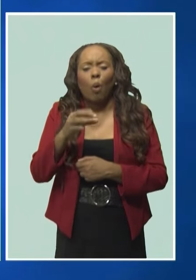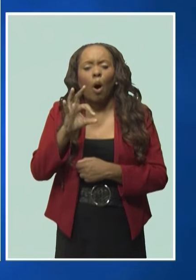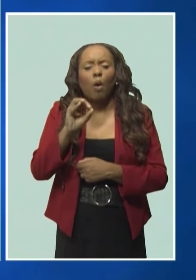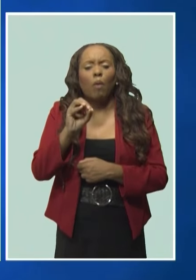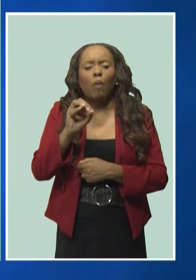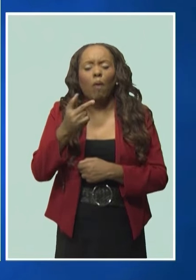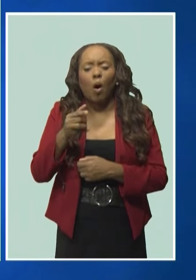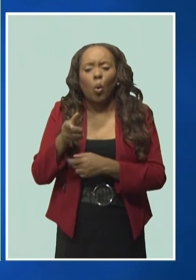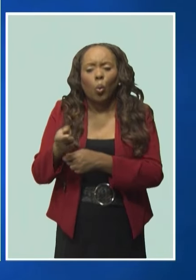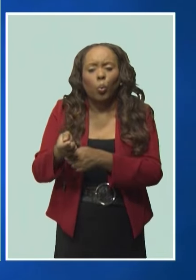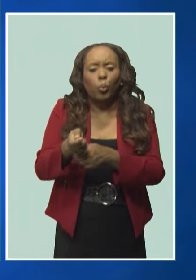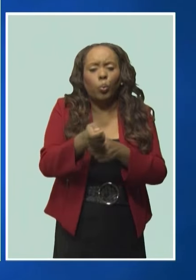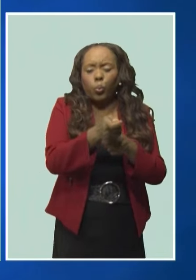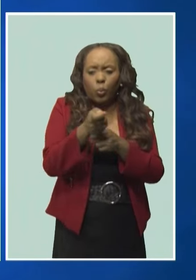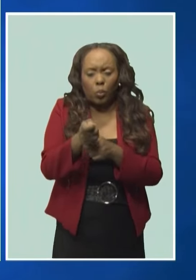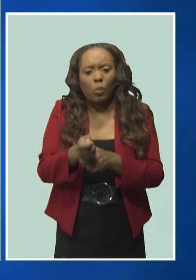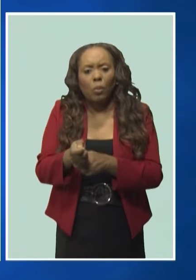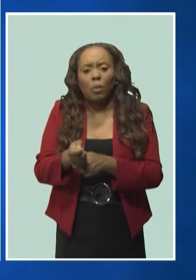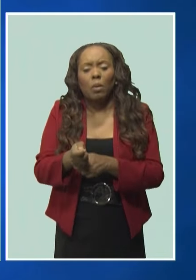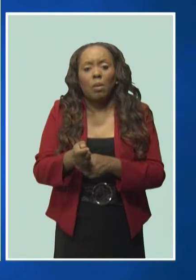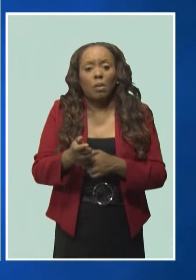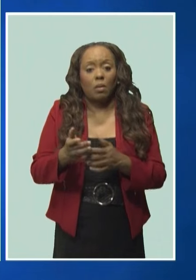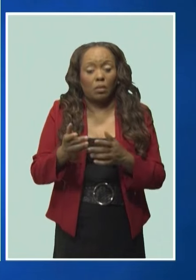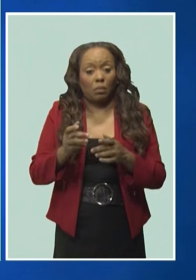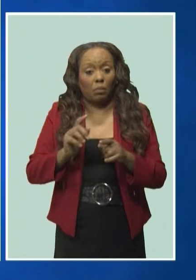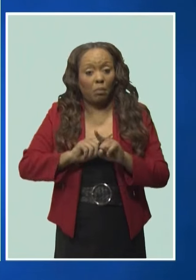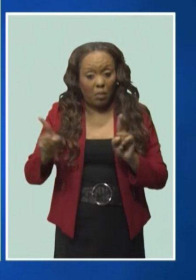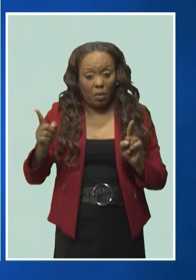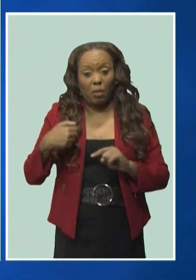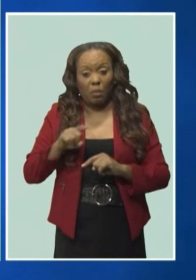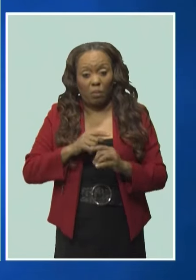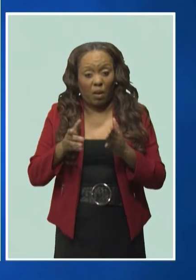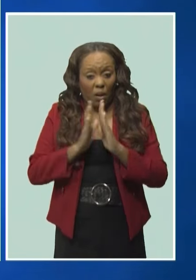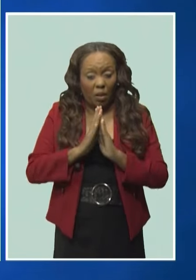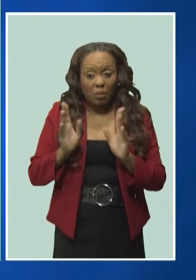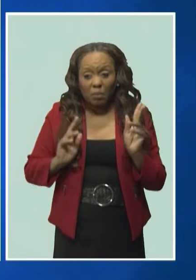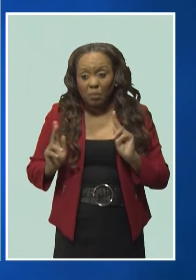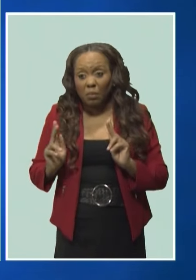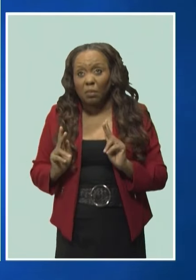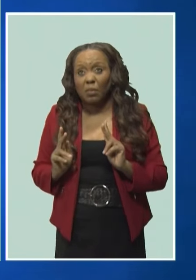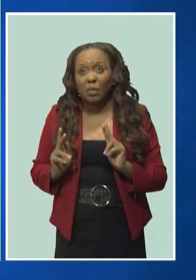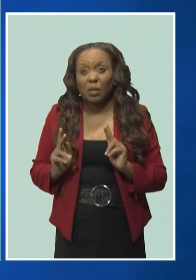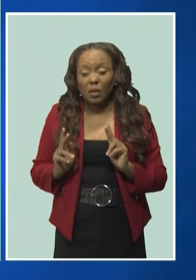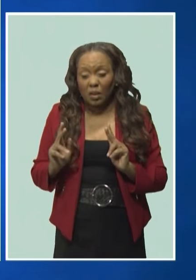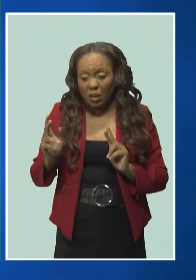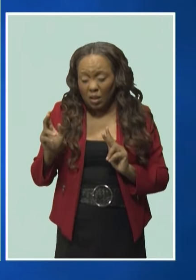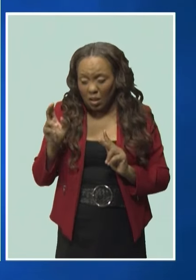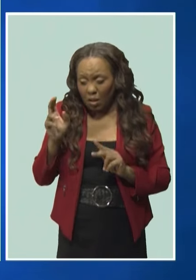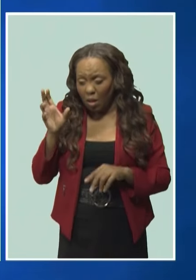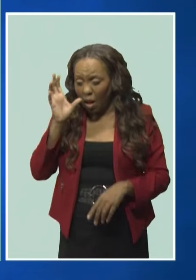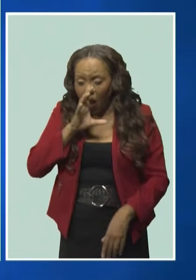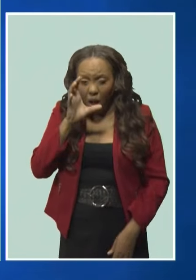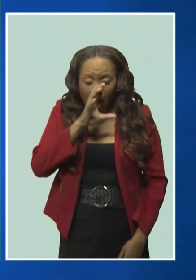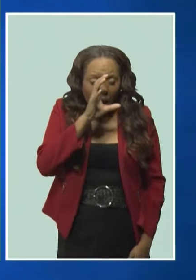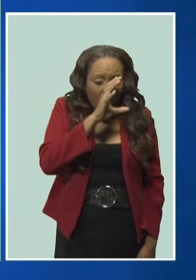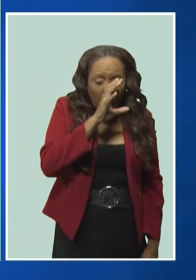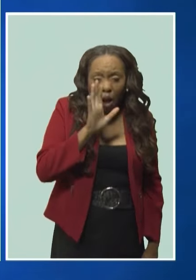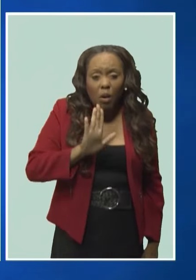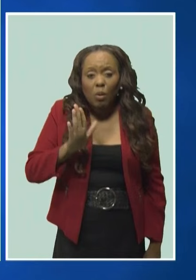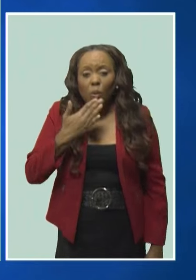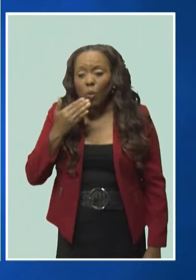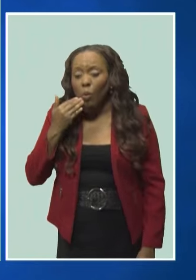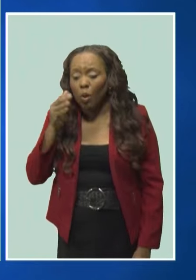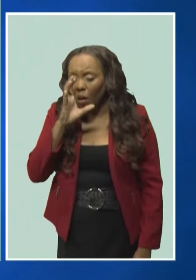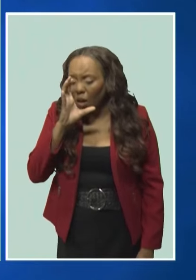we need householders and we've asked them, as well as the Environmental Health Department, to look for the larvae in cases where they might be breeding and